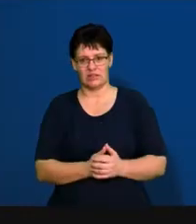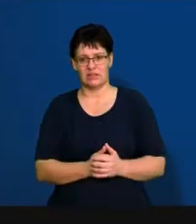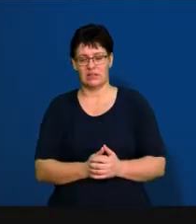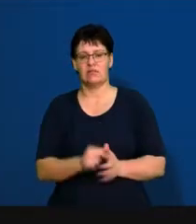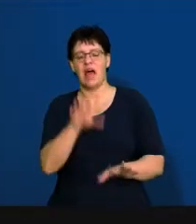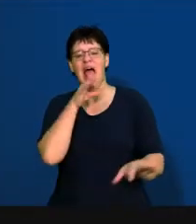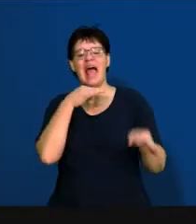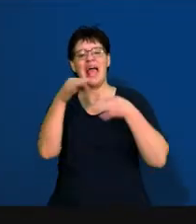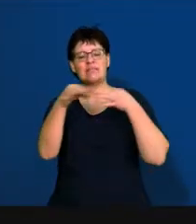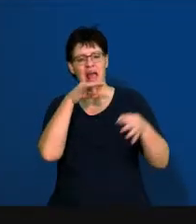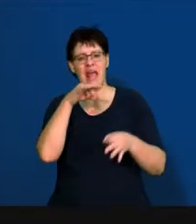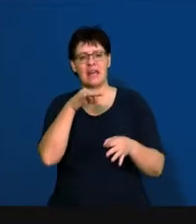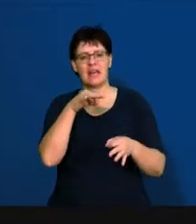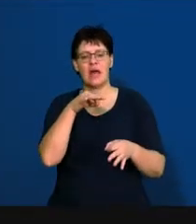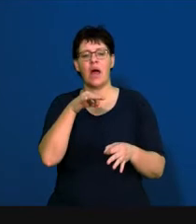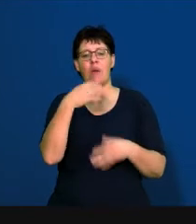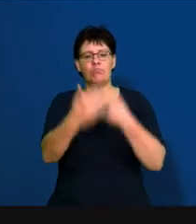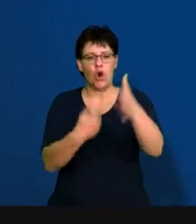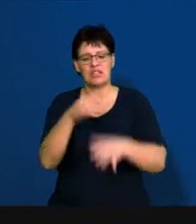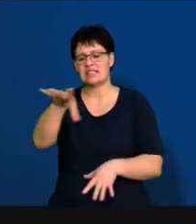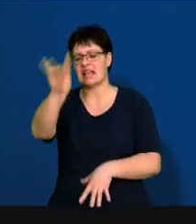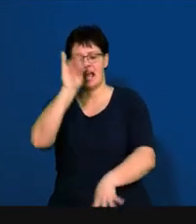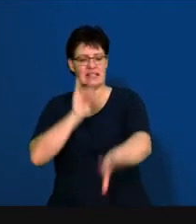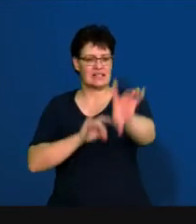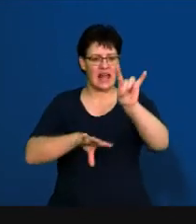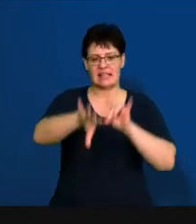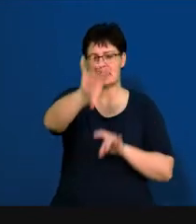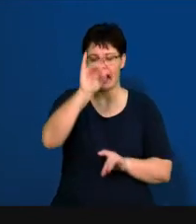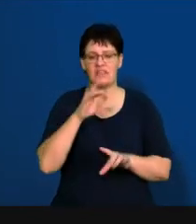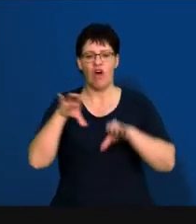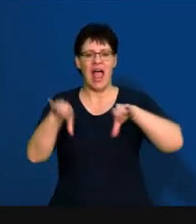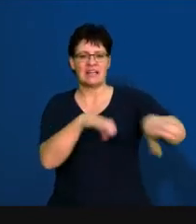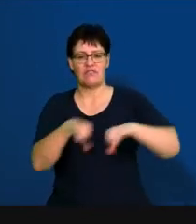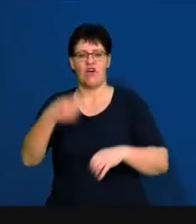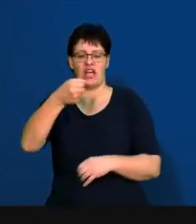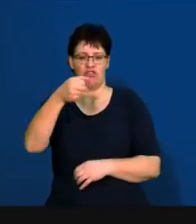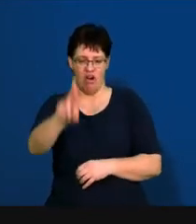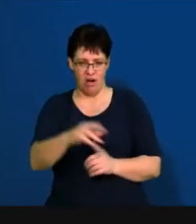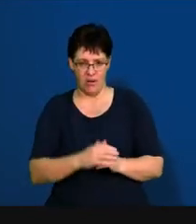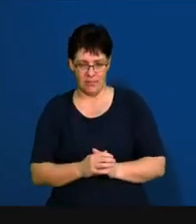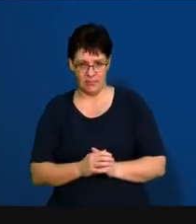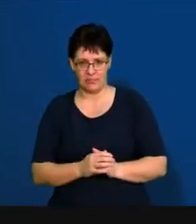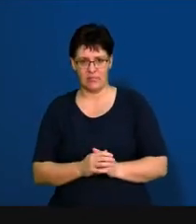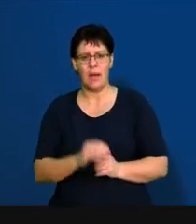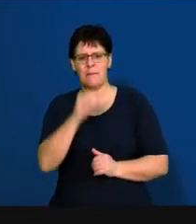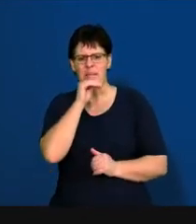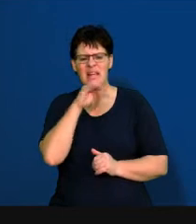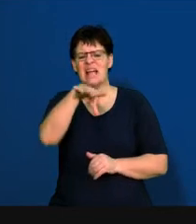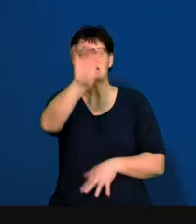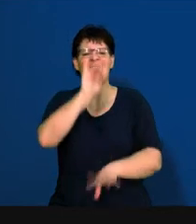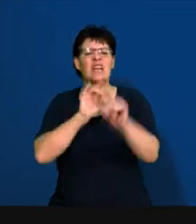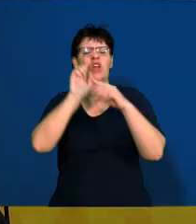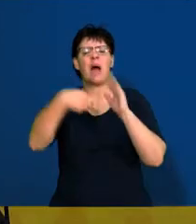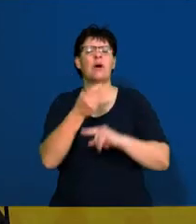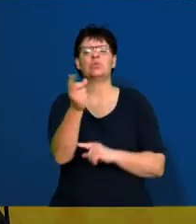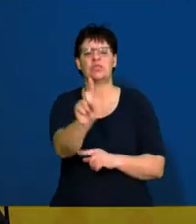All right, so explain the selection procedure as a human resource activity. So, it's saying, right, what is selection